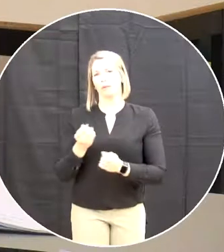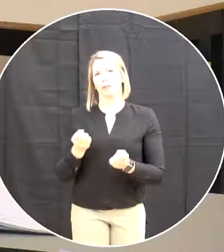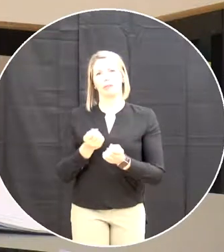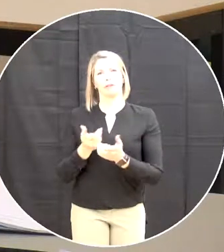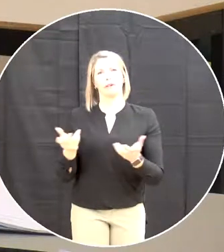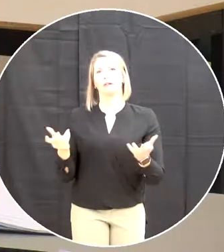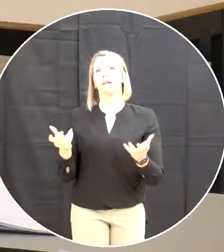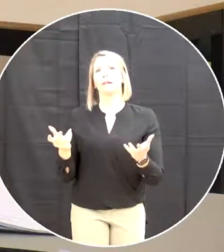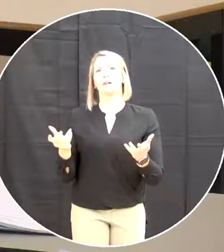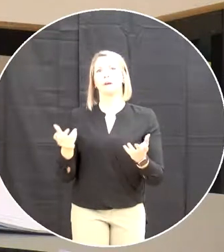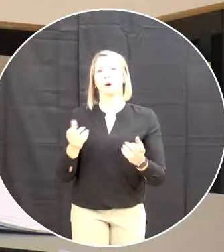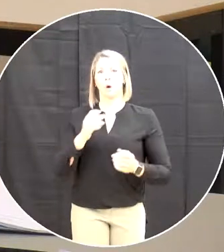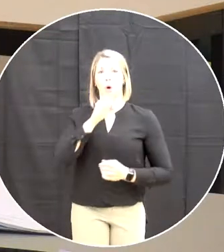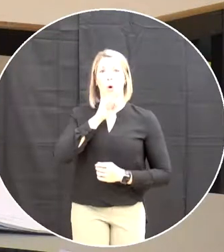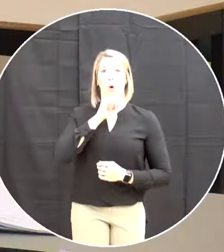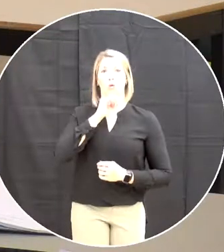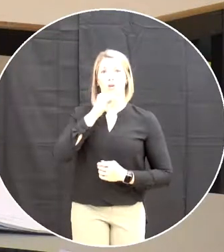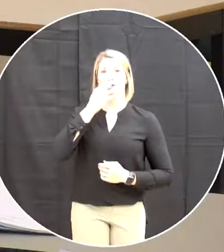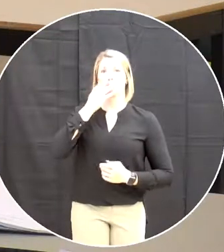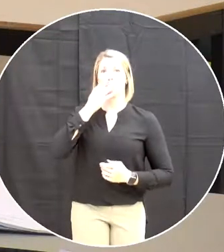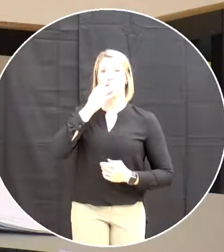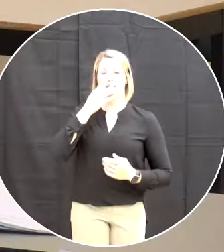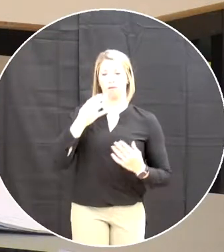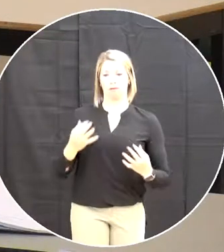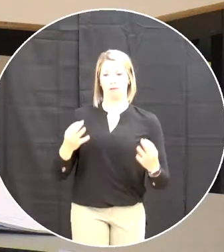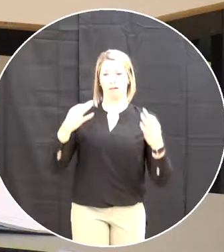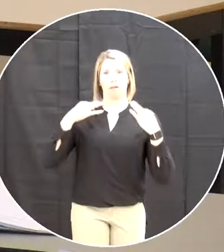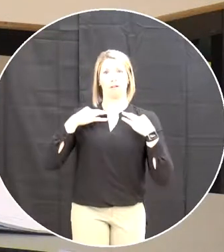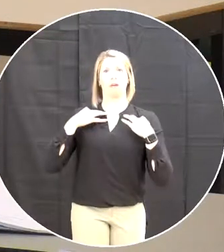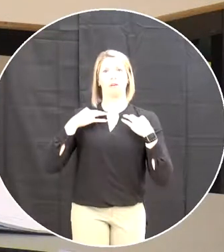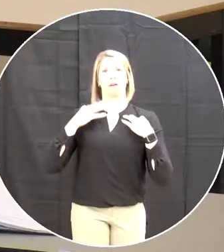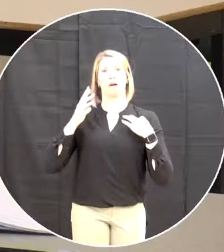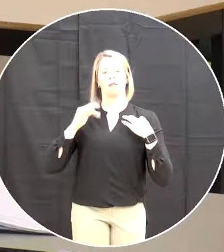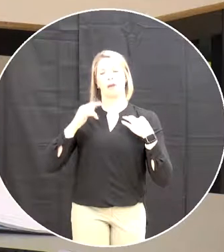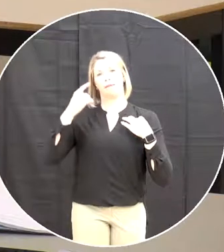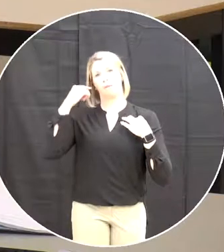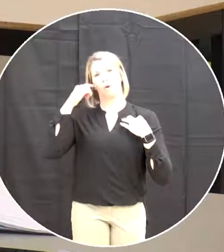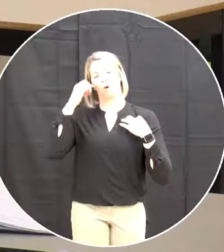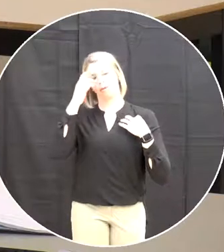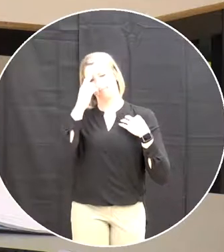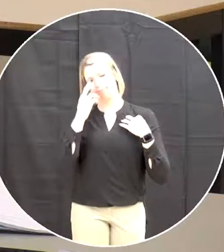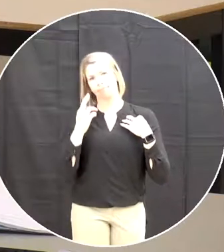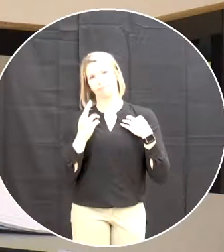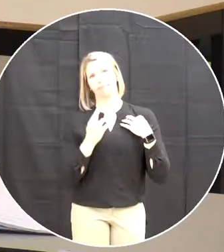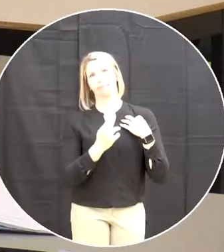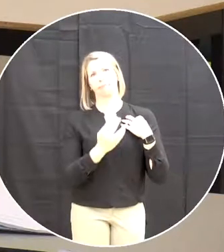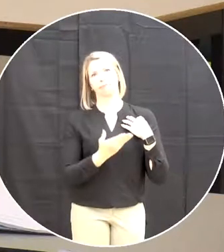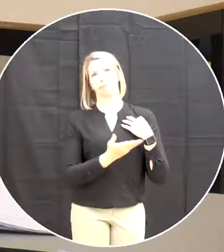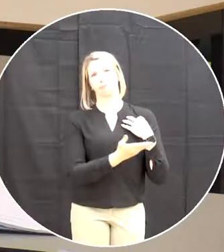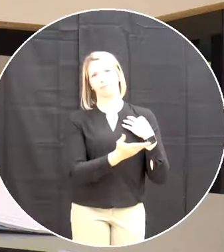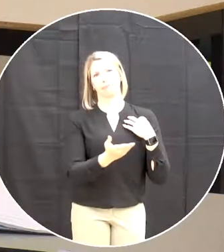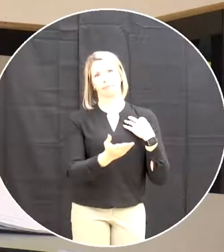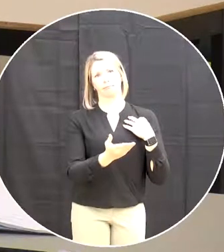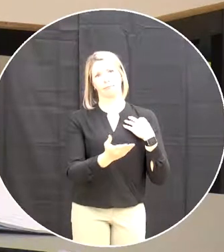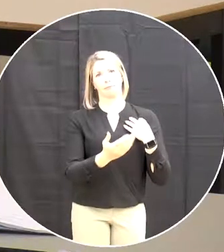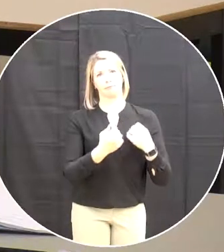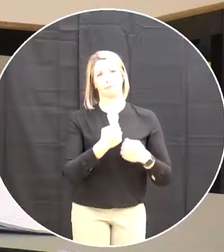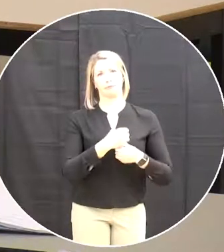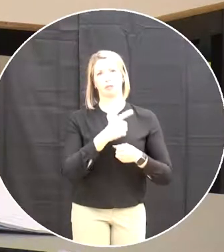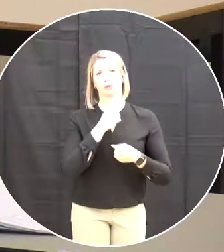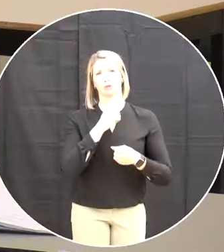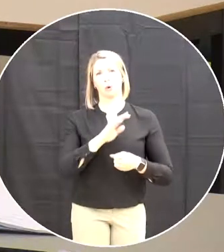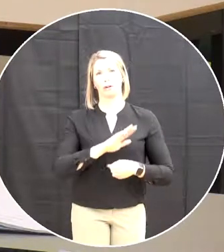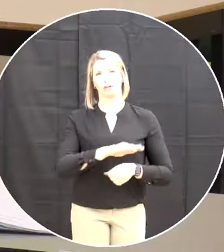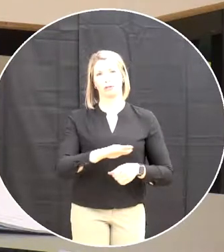recognition of the harm the residential school system did to children's sense of self-esteem and well-being and as an